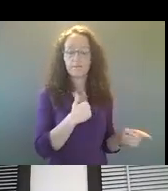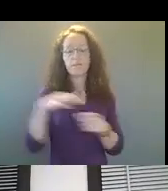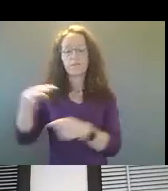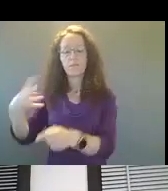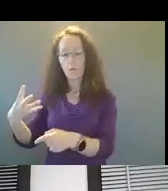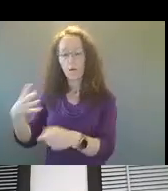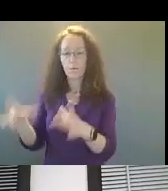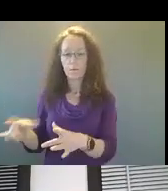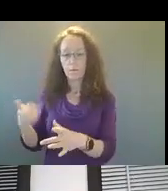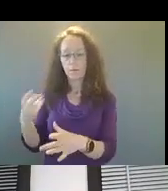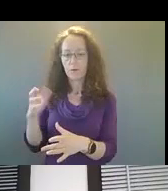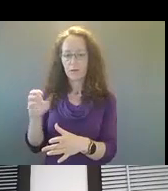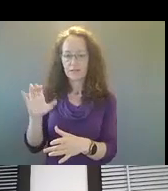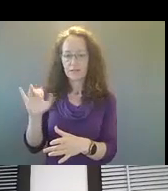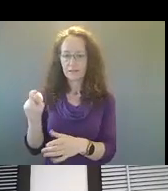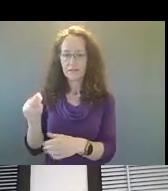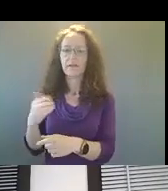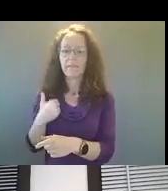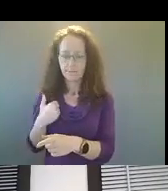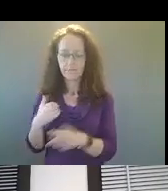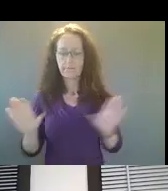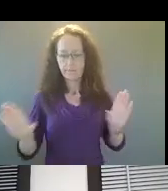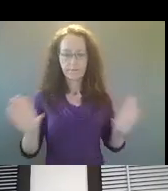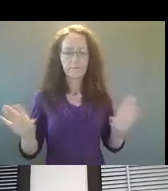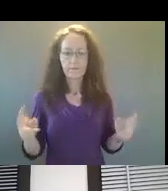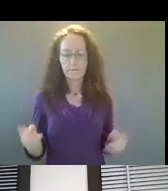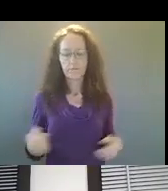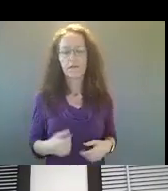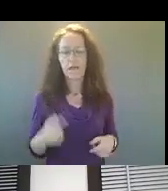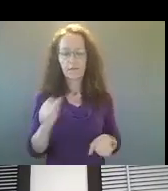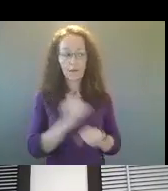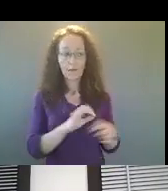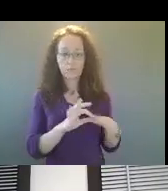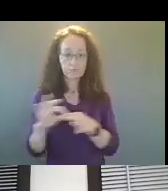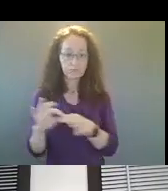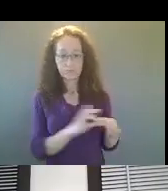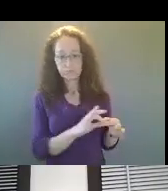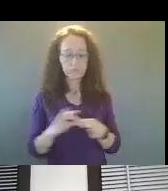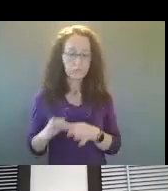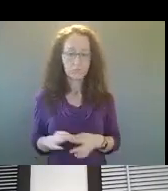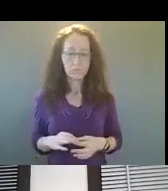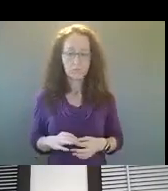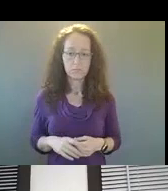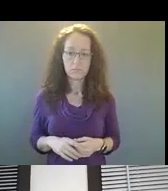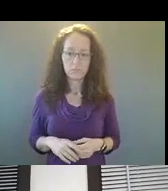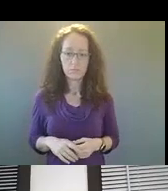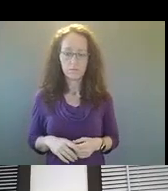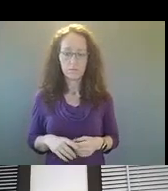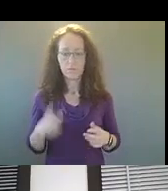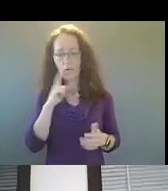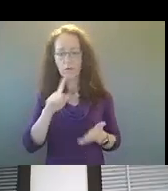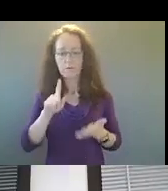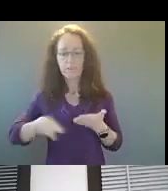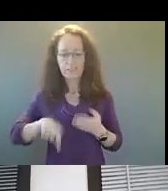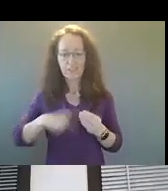um, um, uh, where they will work, uh, in tandem on some of these, uh, investigations into